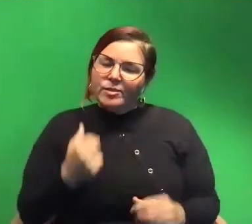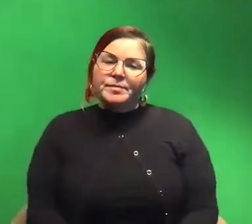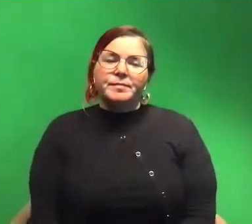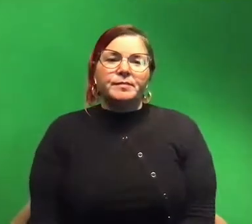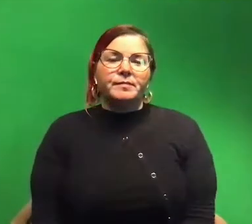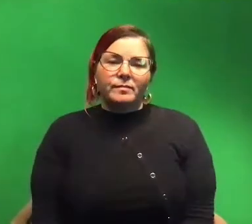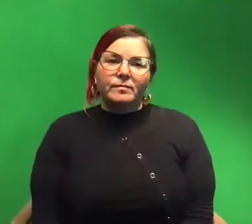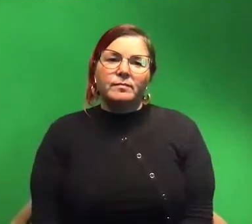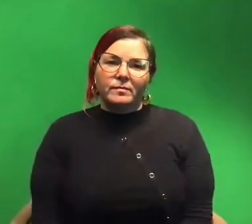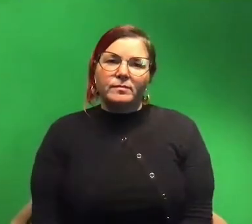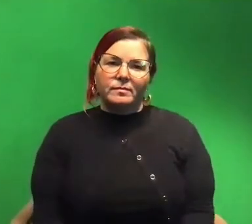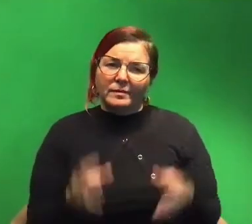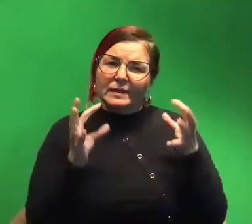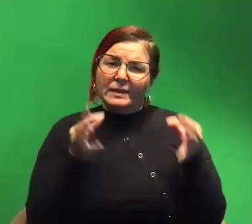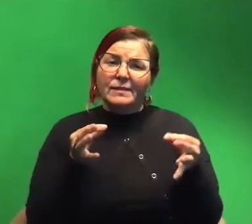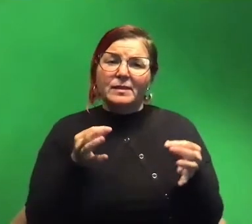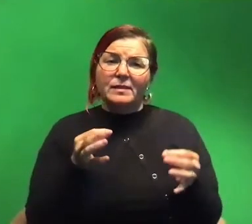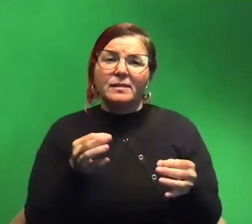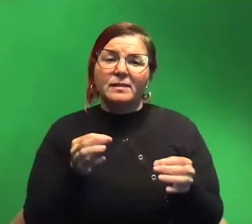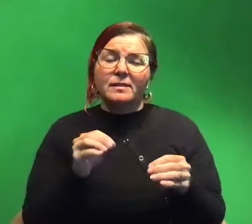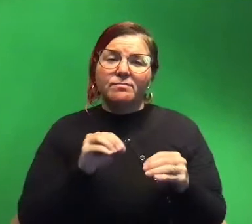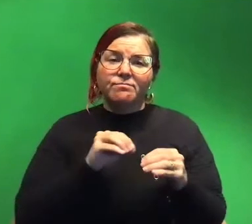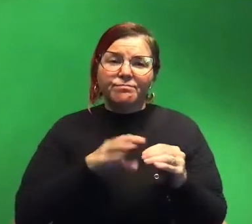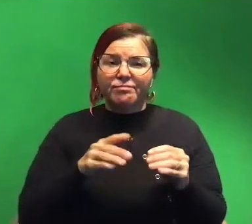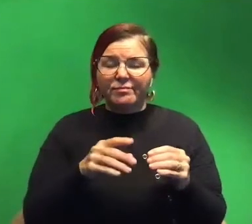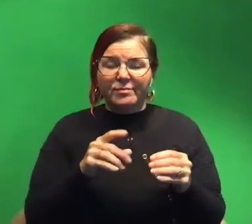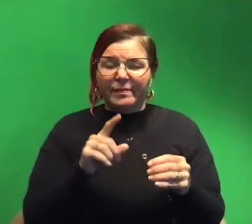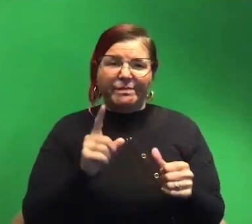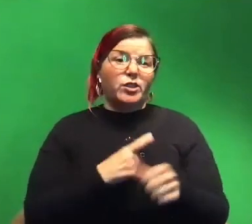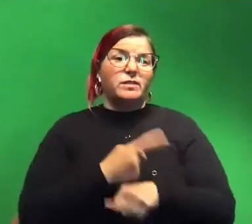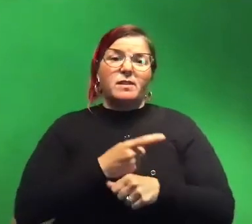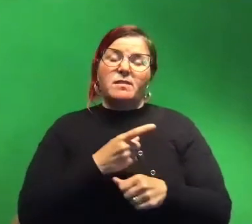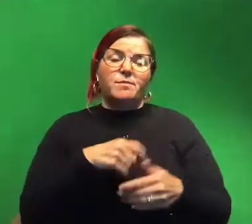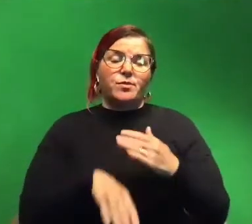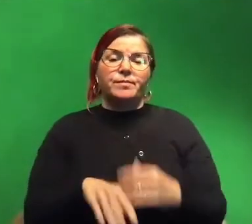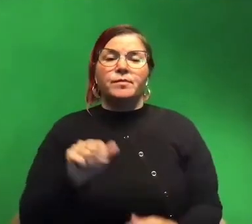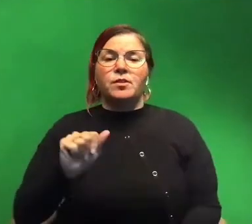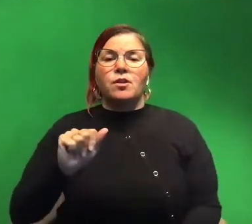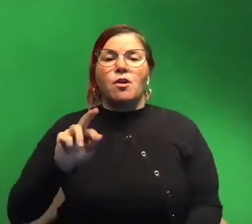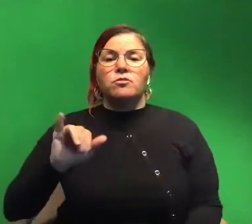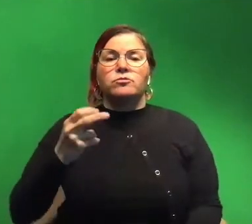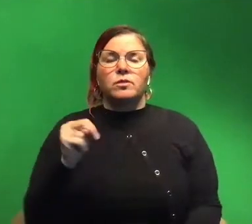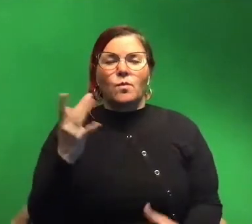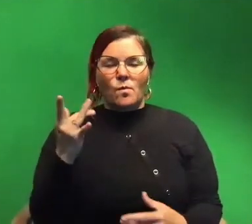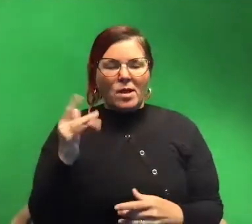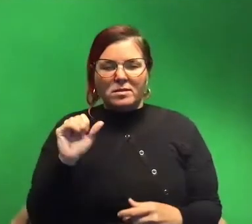they'll definitely definitely ink at you from day one. Um Arjun would like to know why do squid make it?